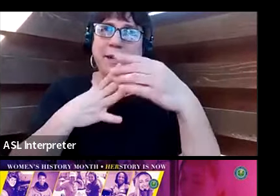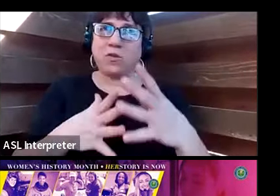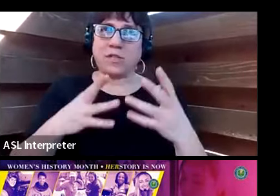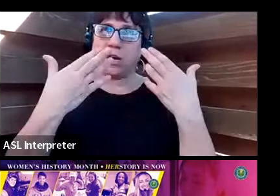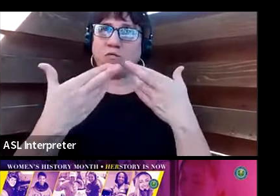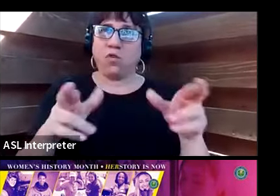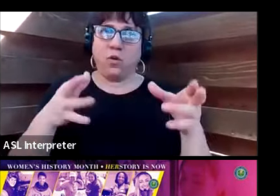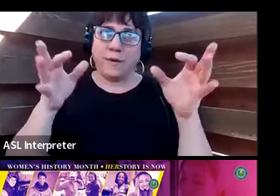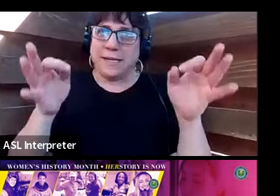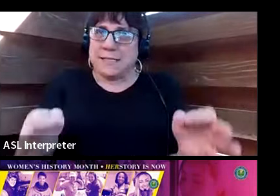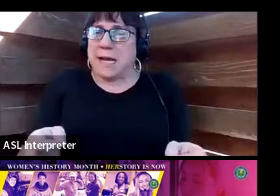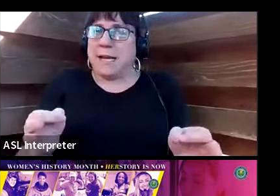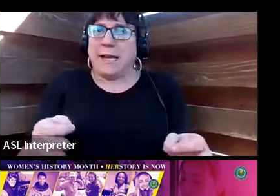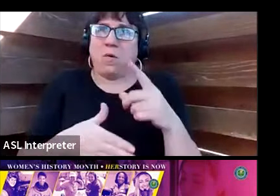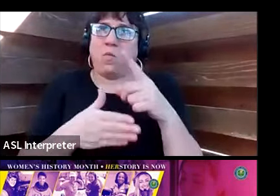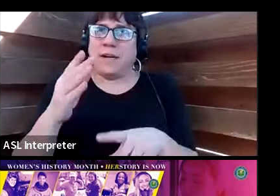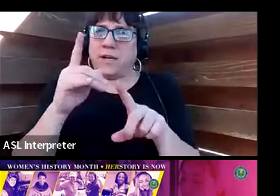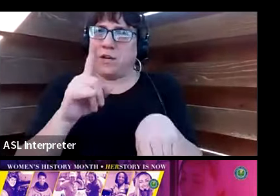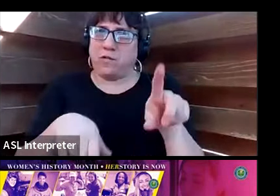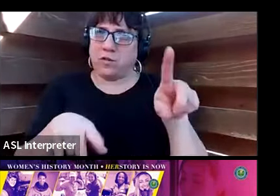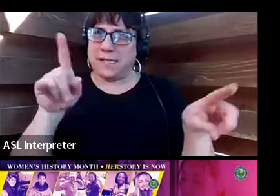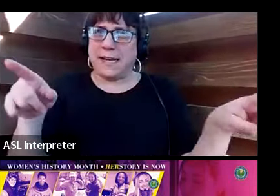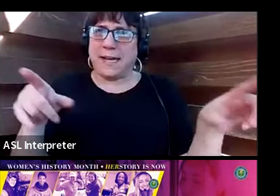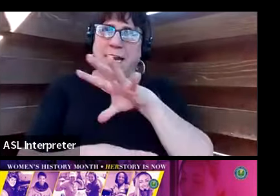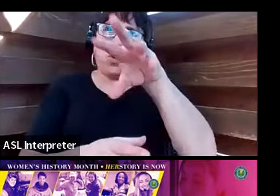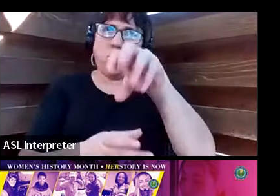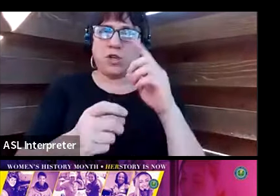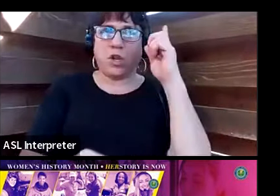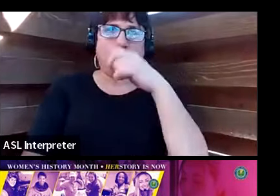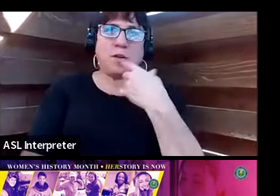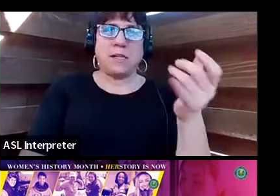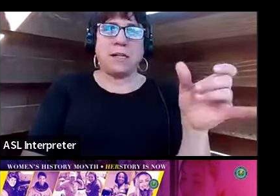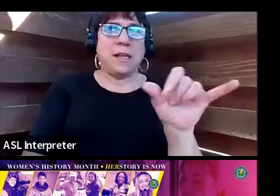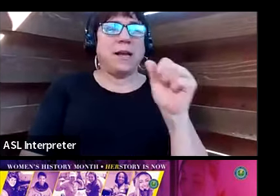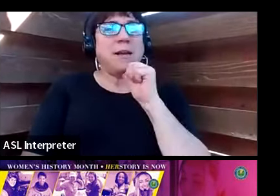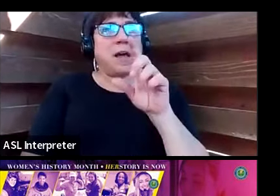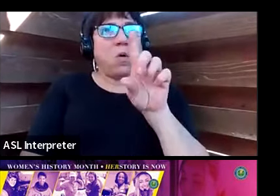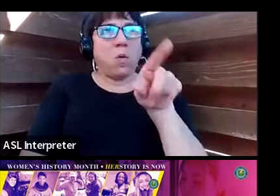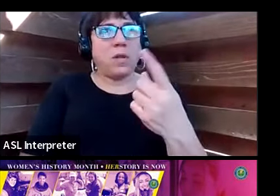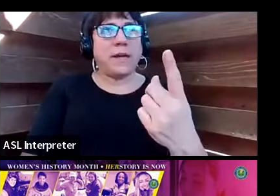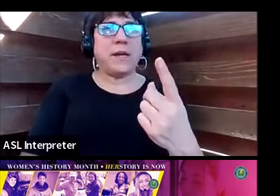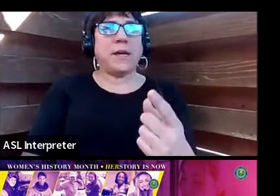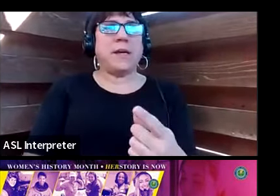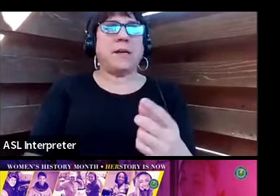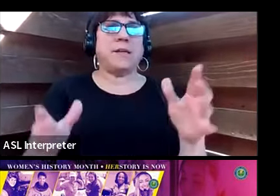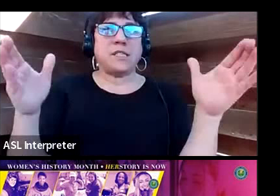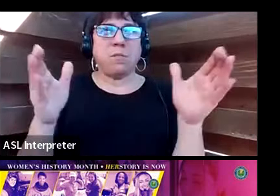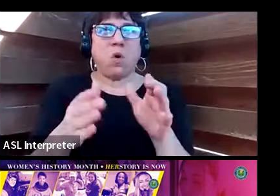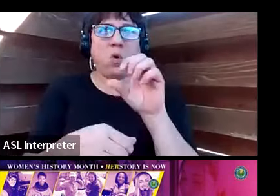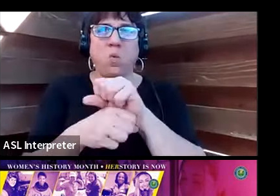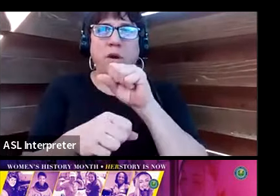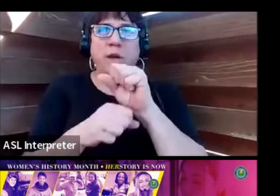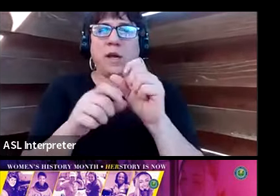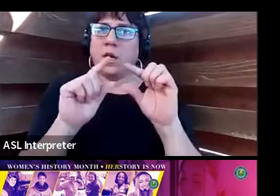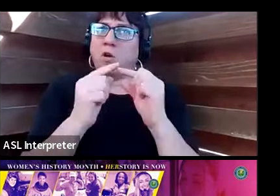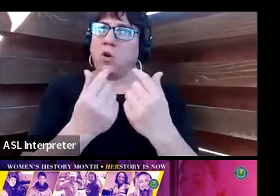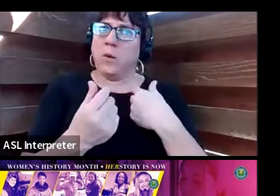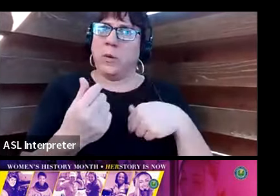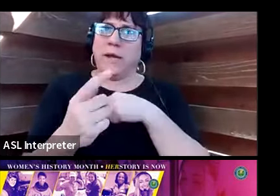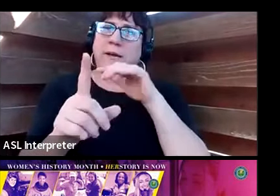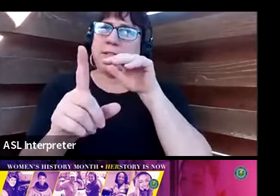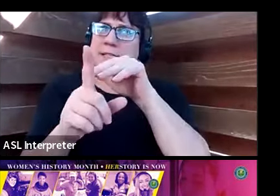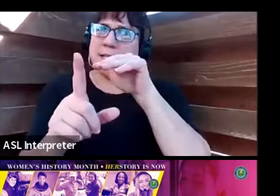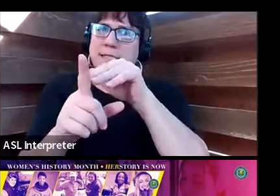deciding what diversity and inclusion will look like, and it's not just a, you know, just a small working group. We have solicited